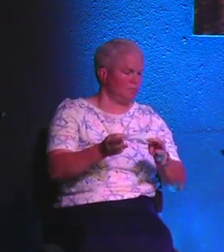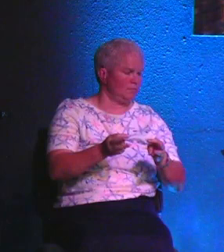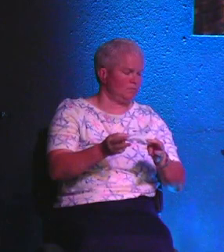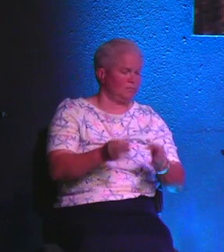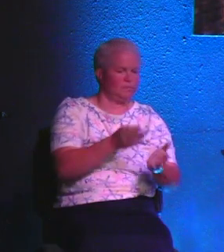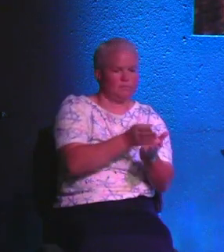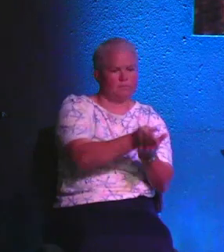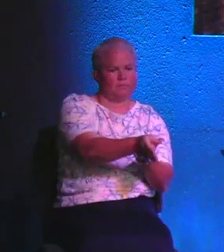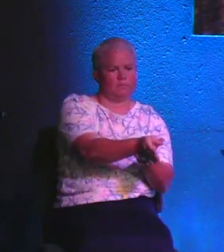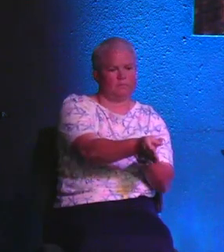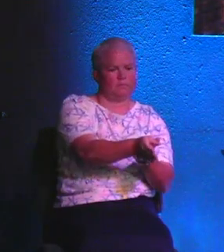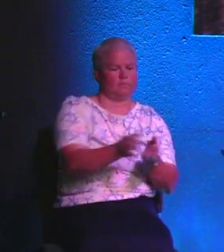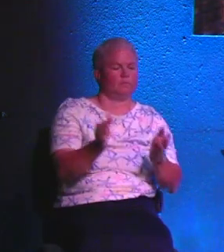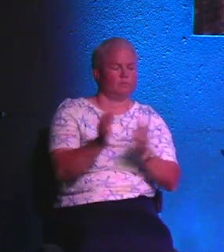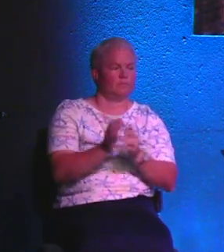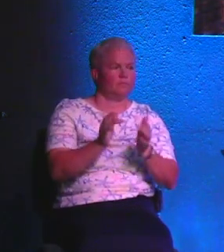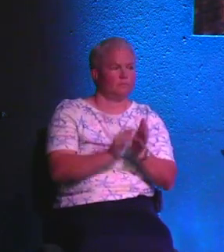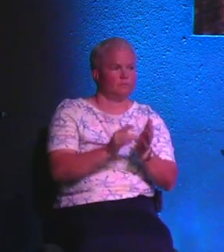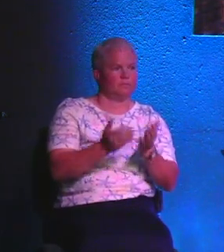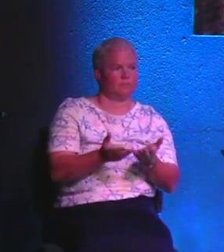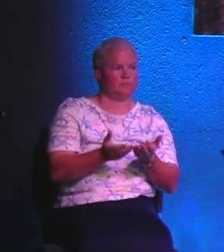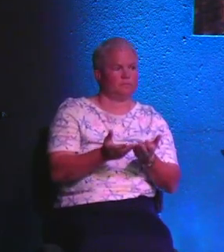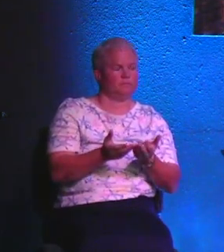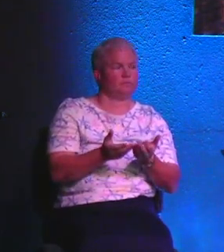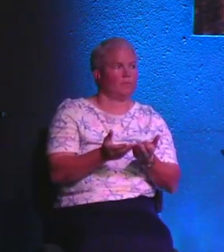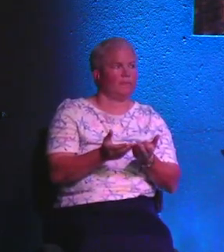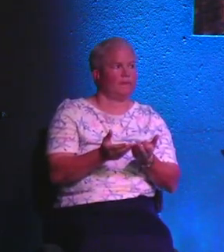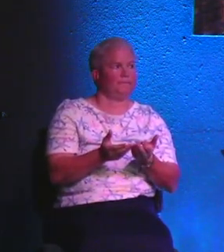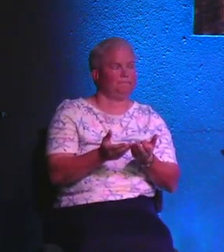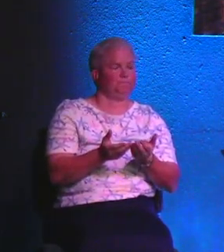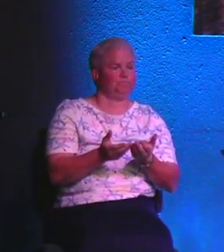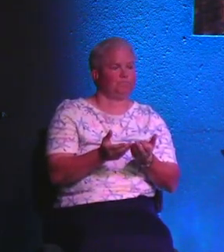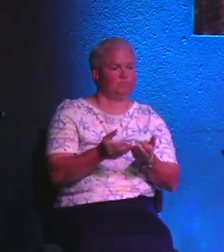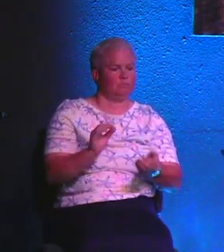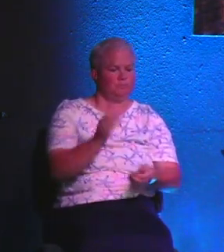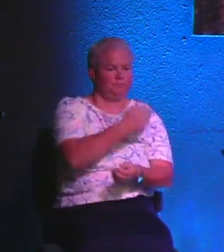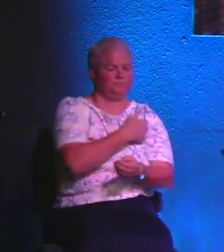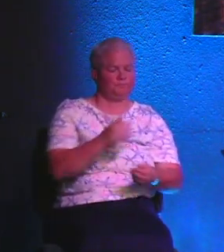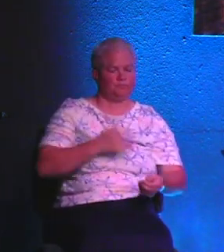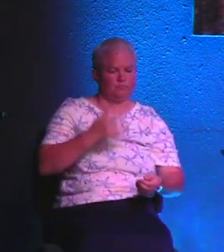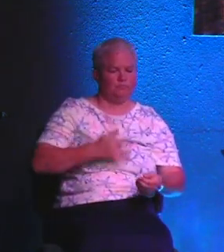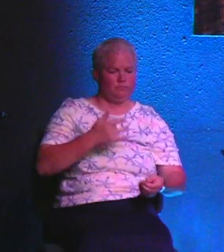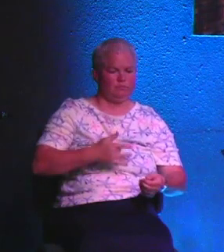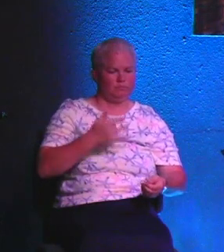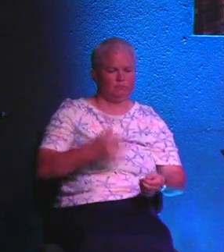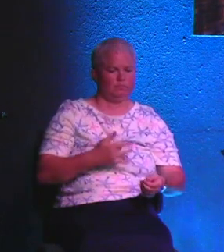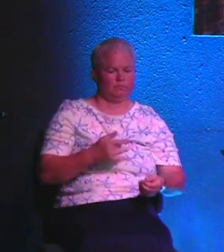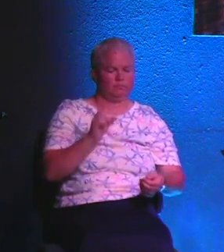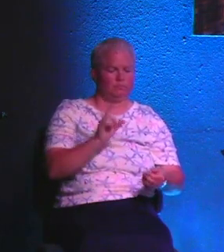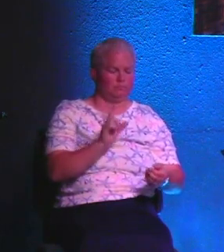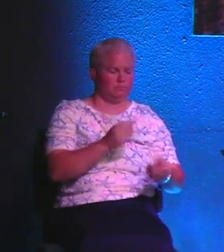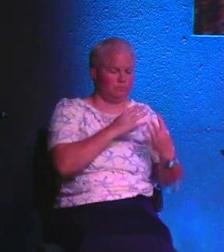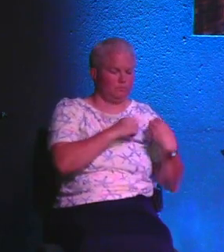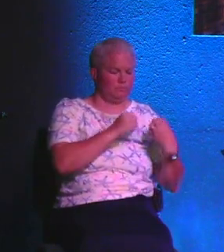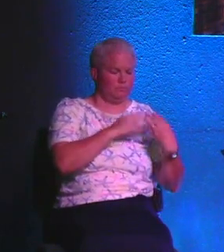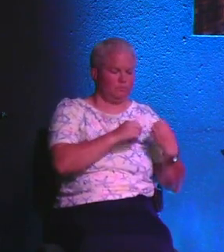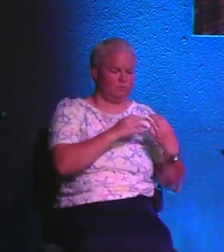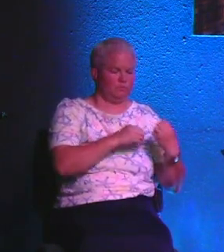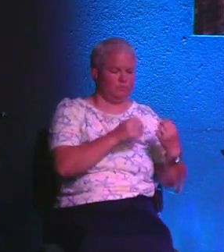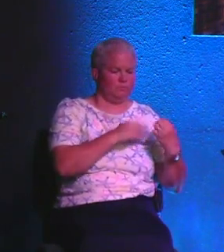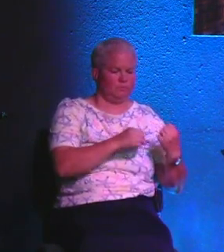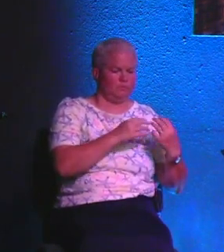where the truth of the scripture is availed despite our feelings, wants, or desires.